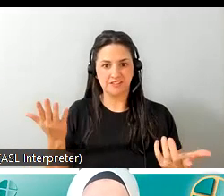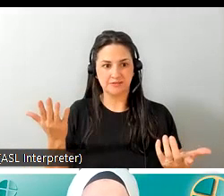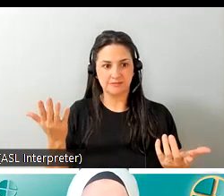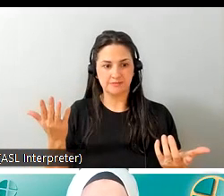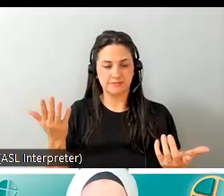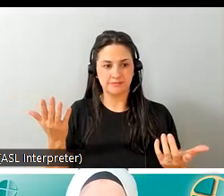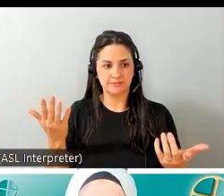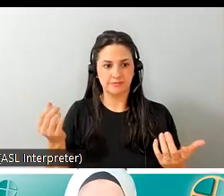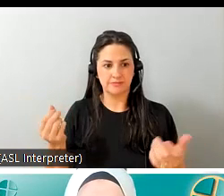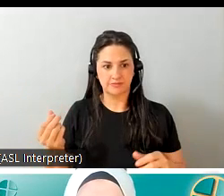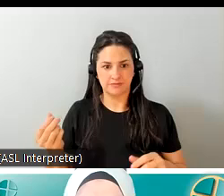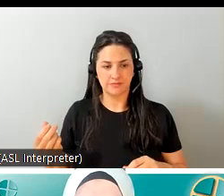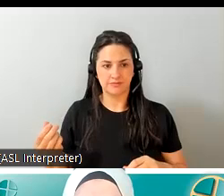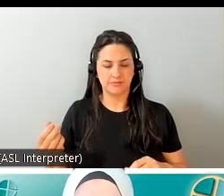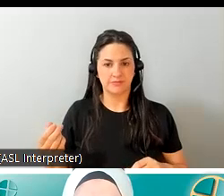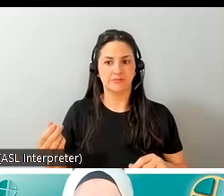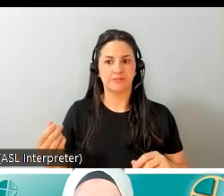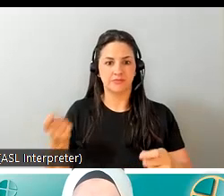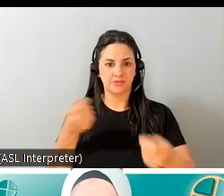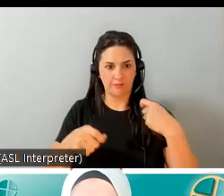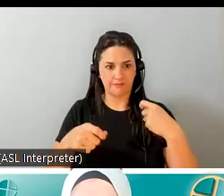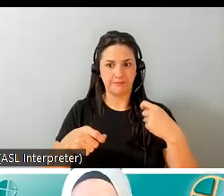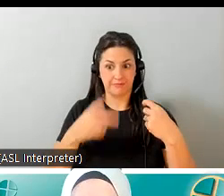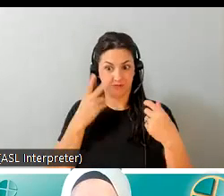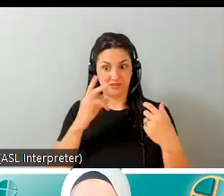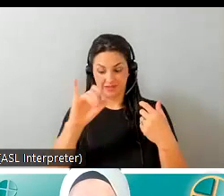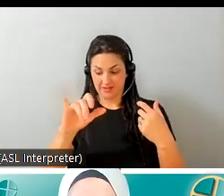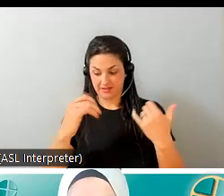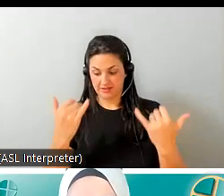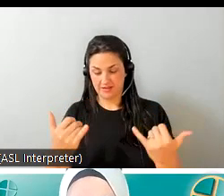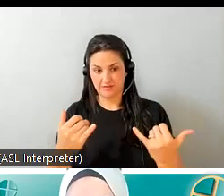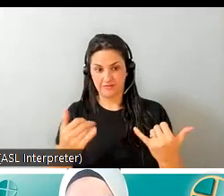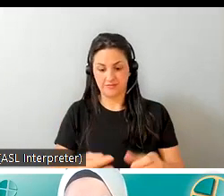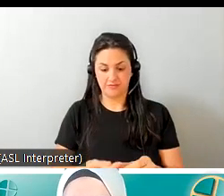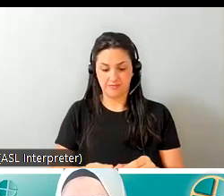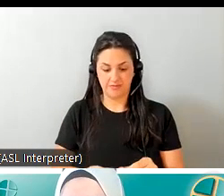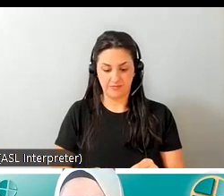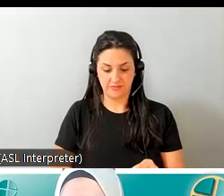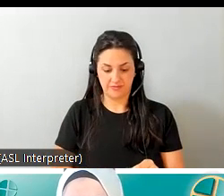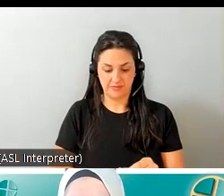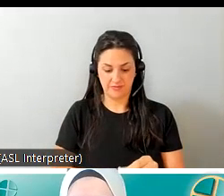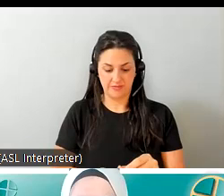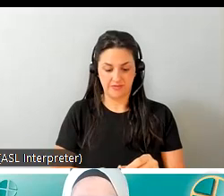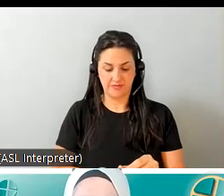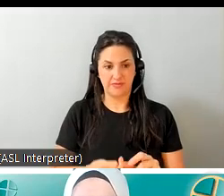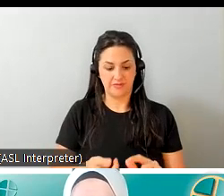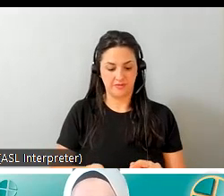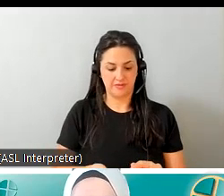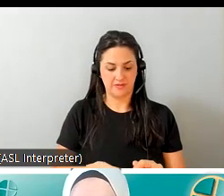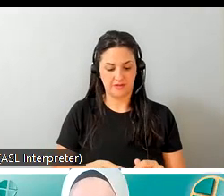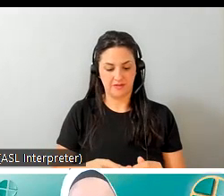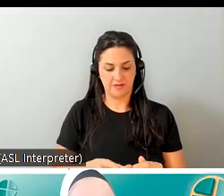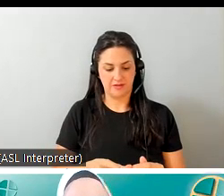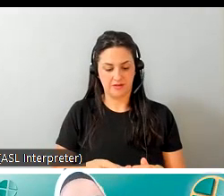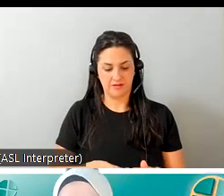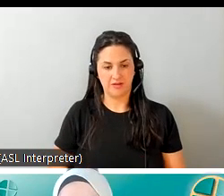yeah you see that i think that's good now yes yes we